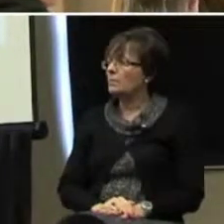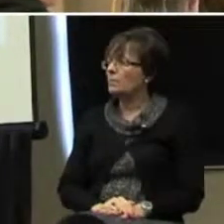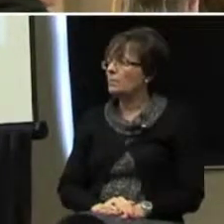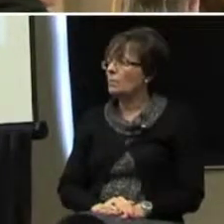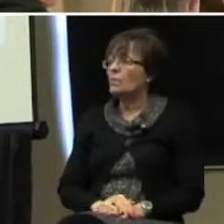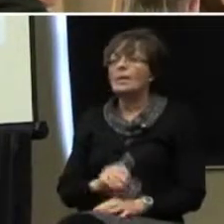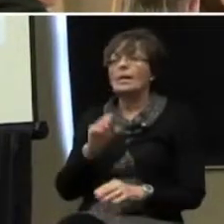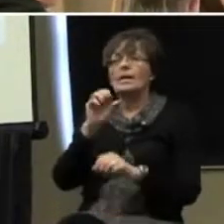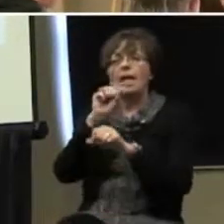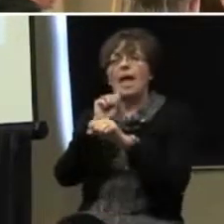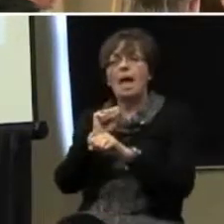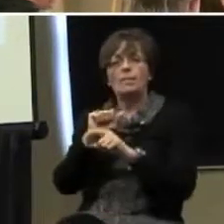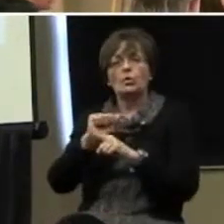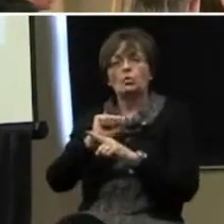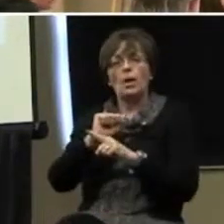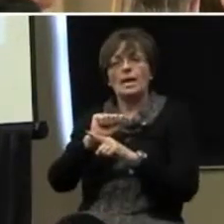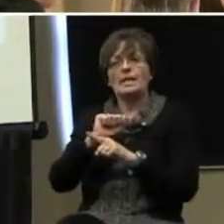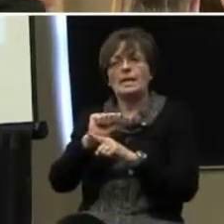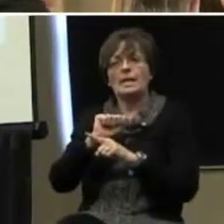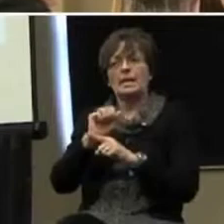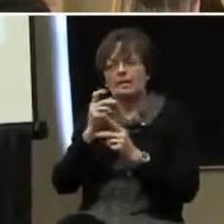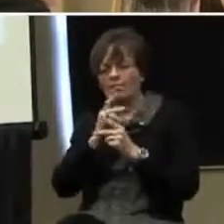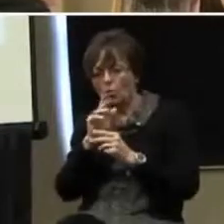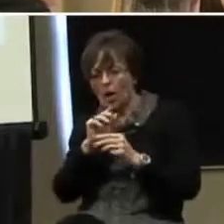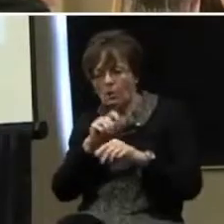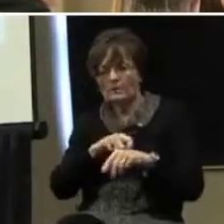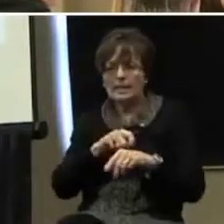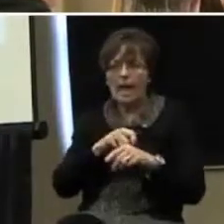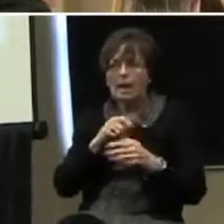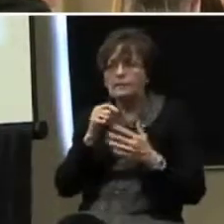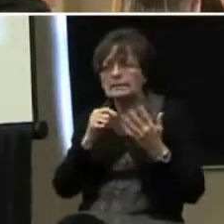You do it through habit training, figure out when his times are.